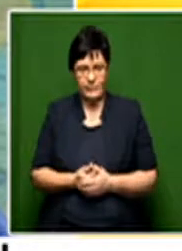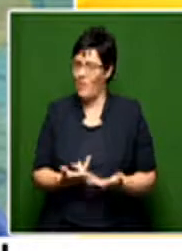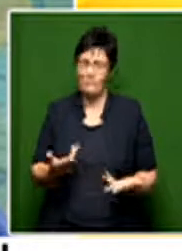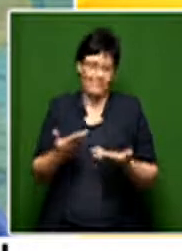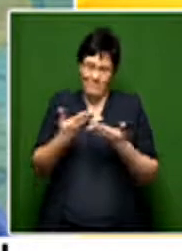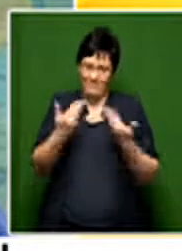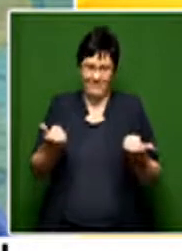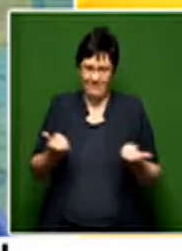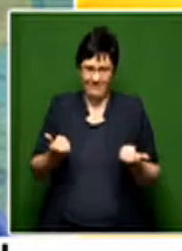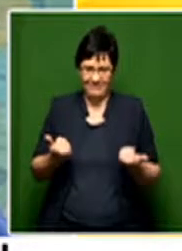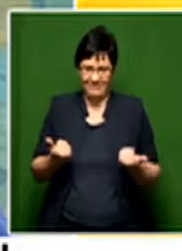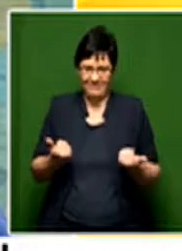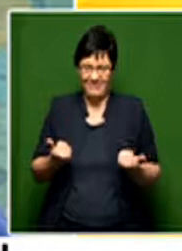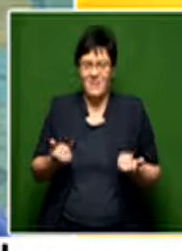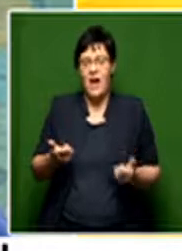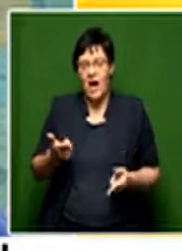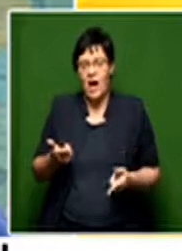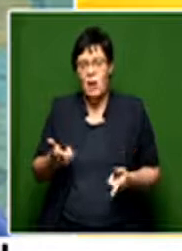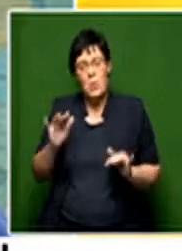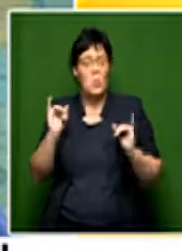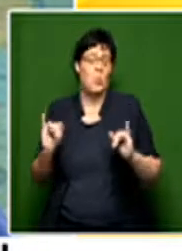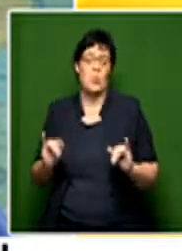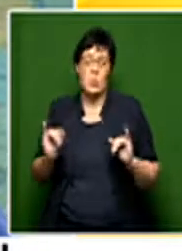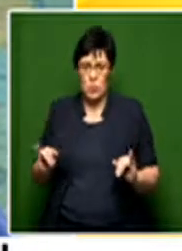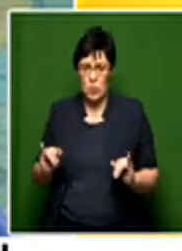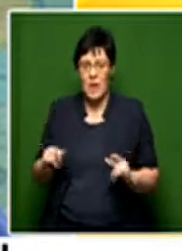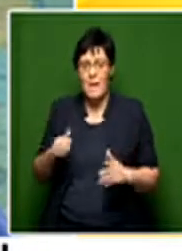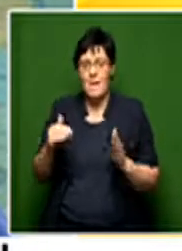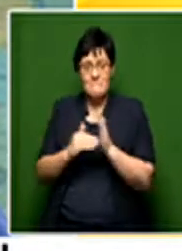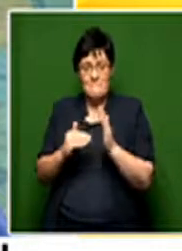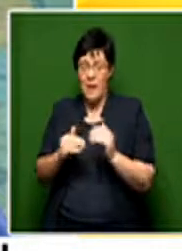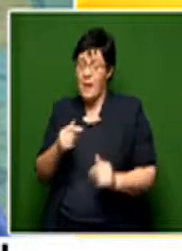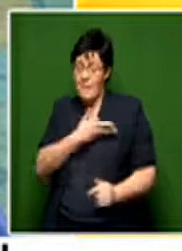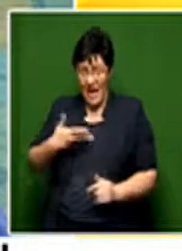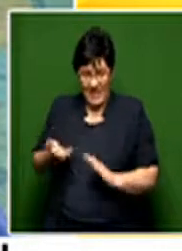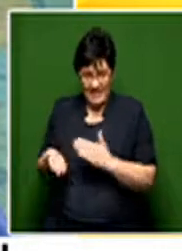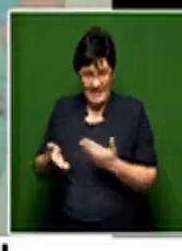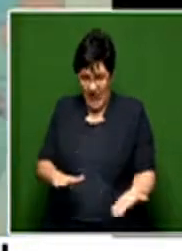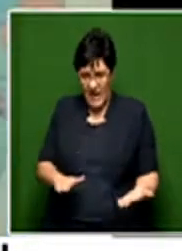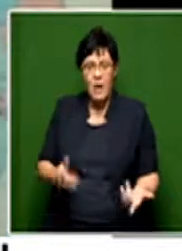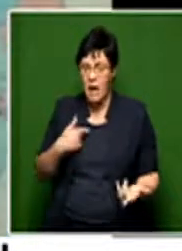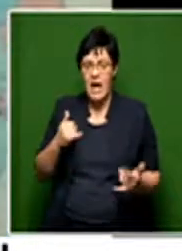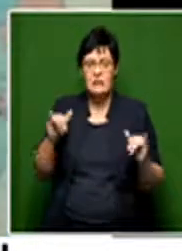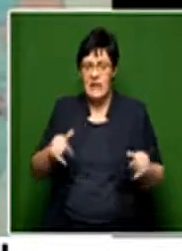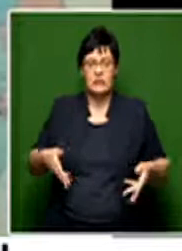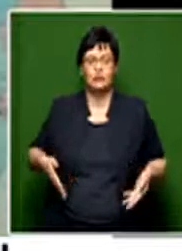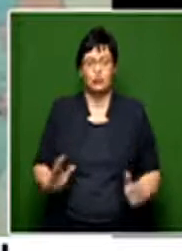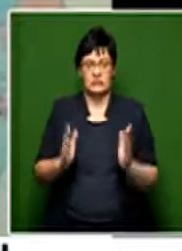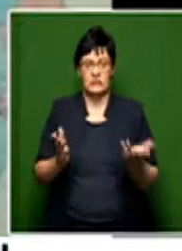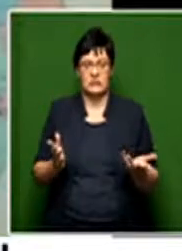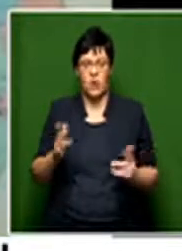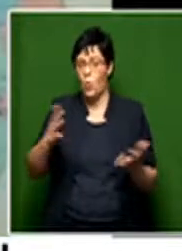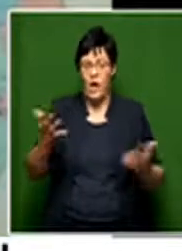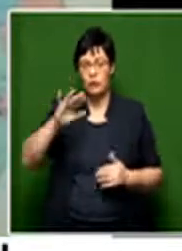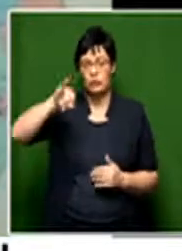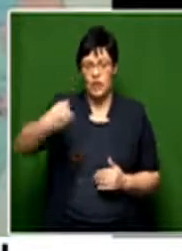No, I was not. And it was so bad that after my mother died, I ended up living on the streets of